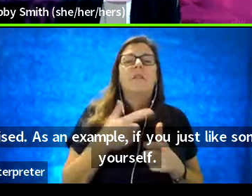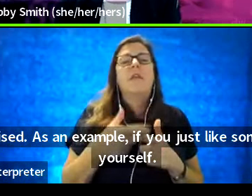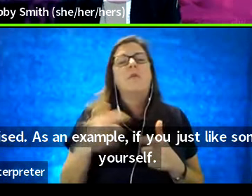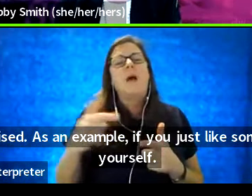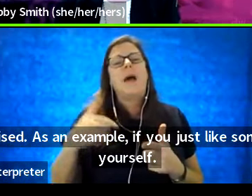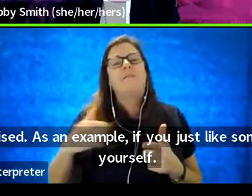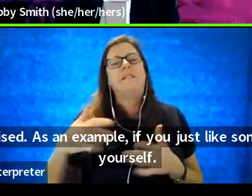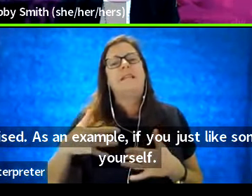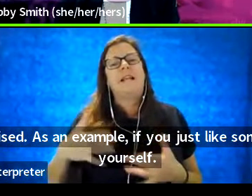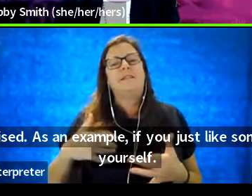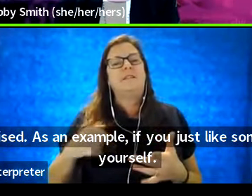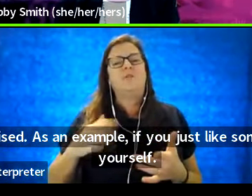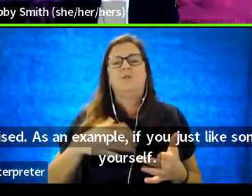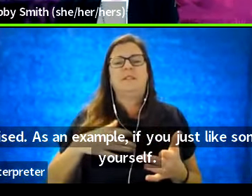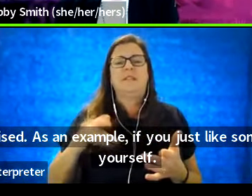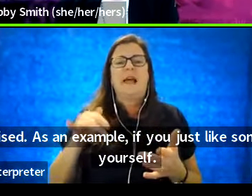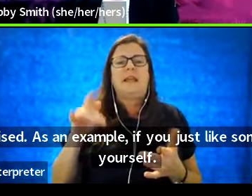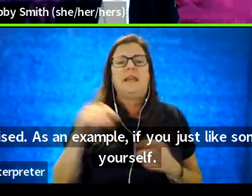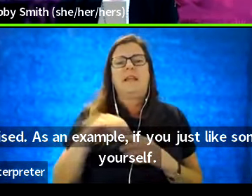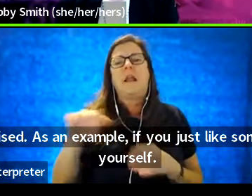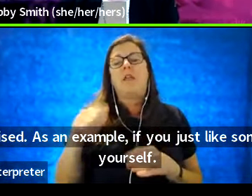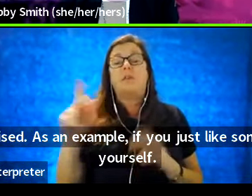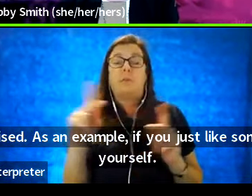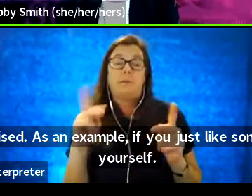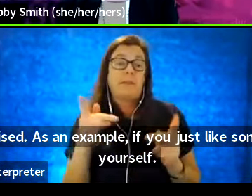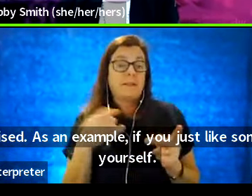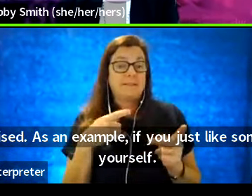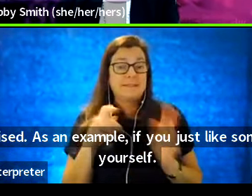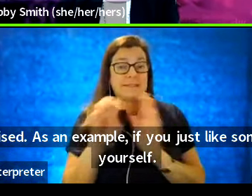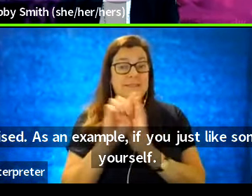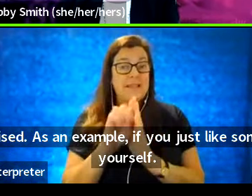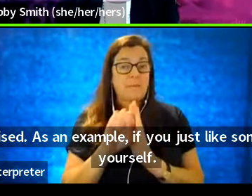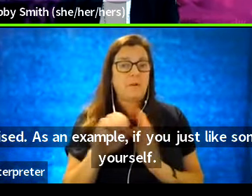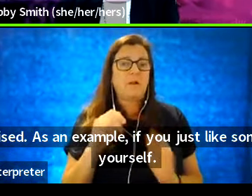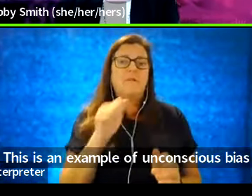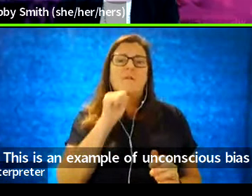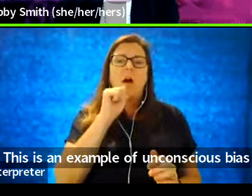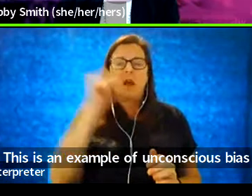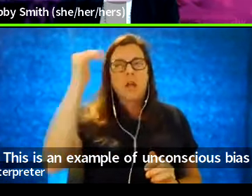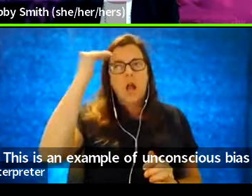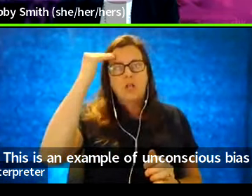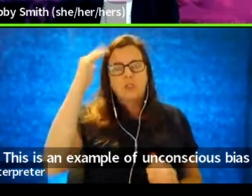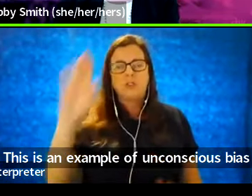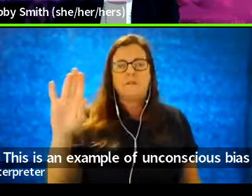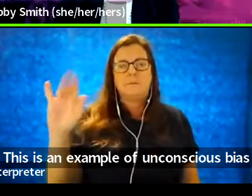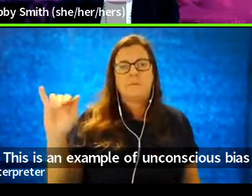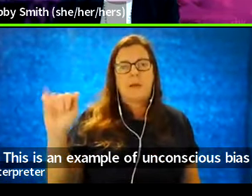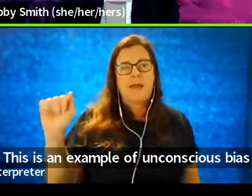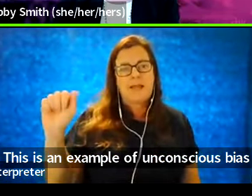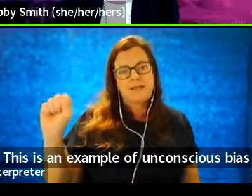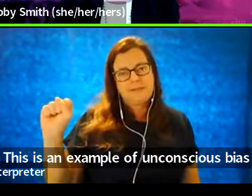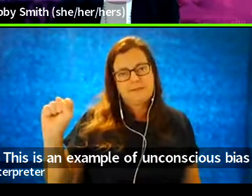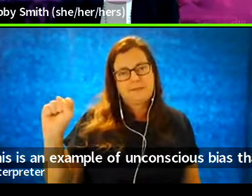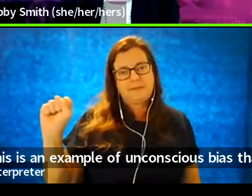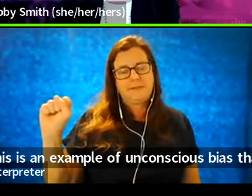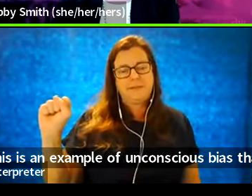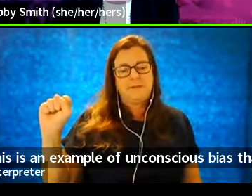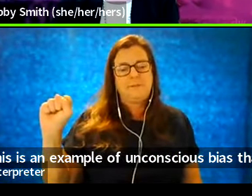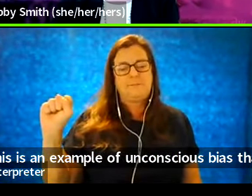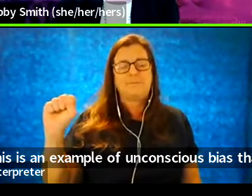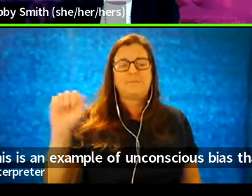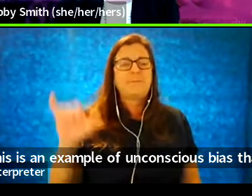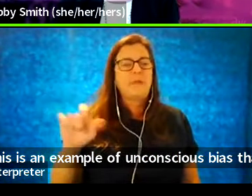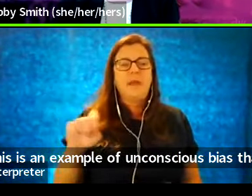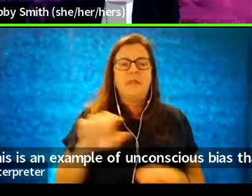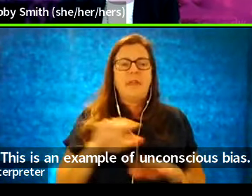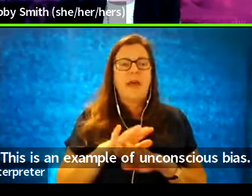to dislike it in others. This is an example of unconscious bias that does